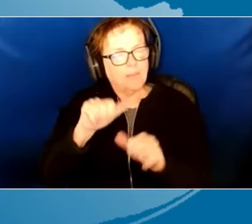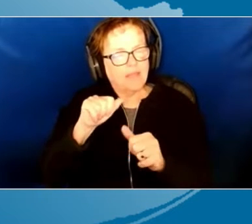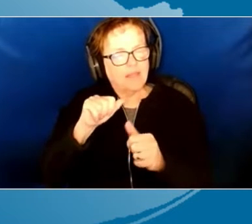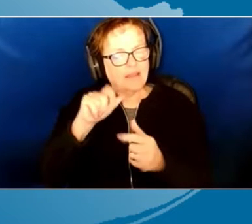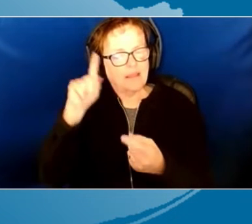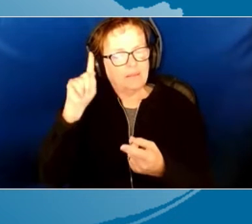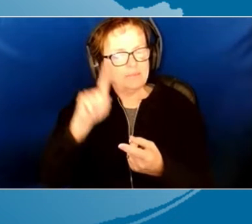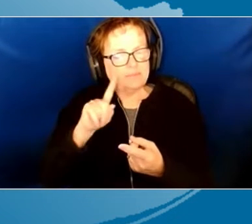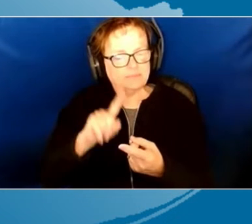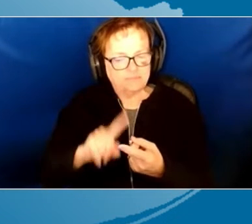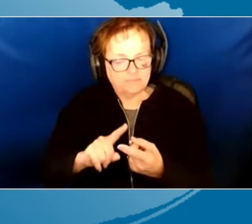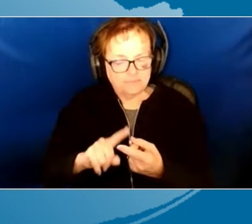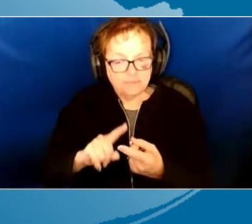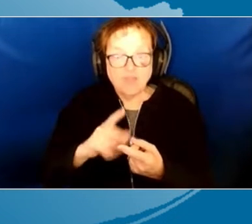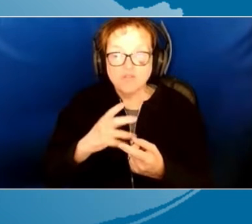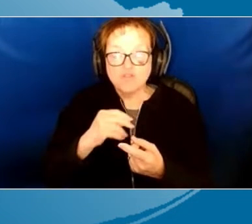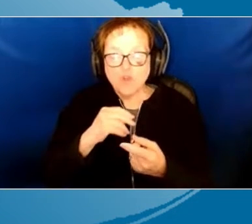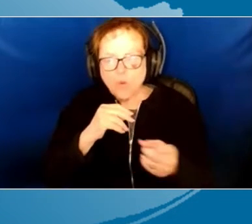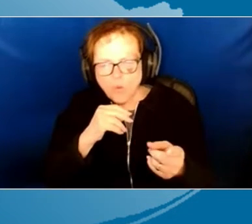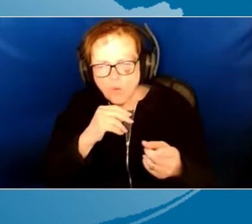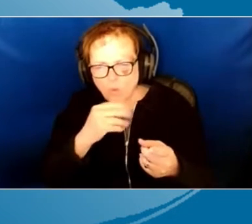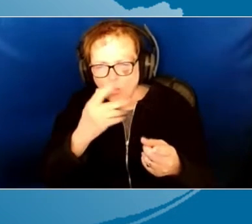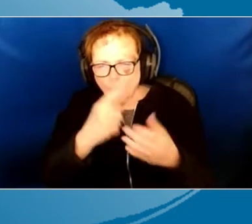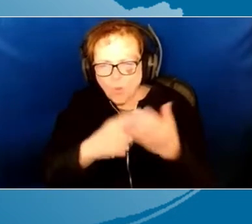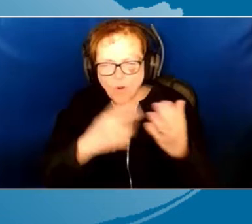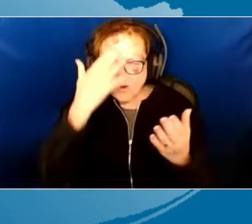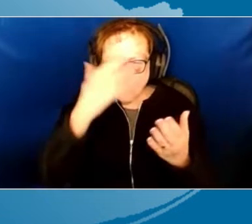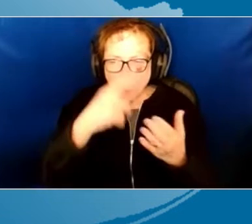they know. I want to find out what it is that they're doing.